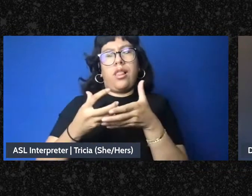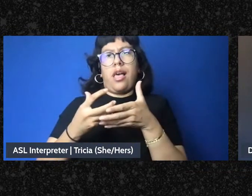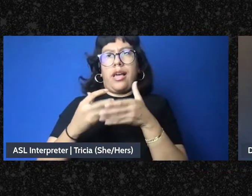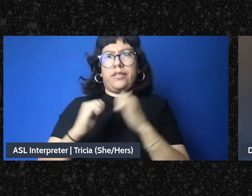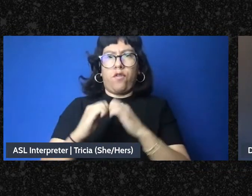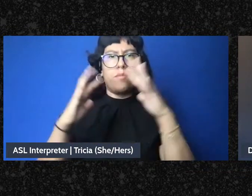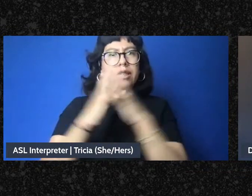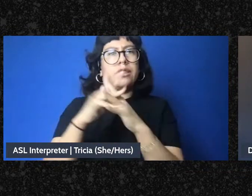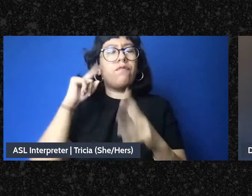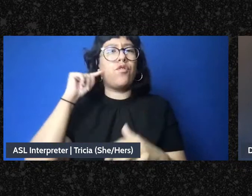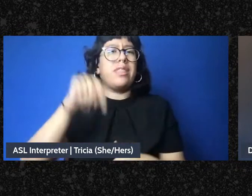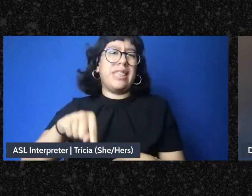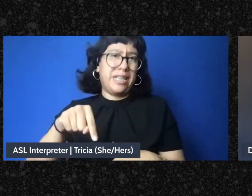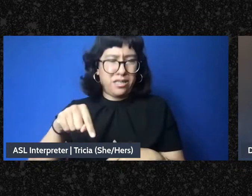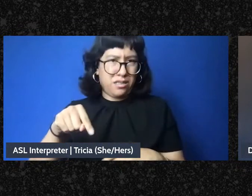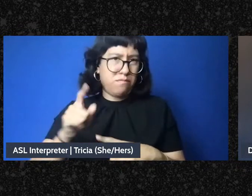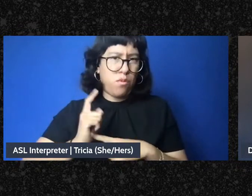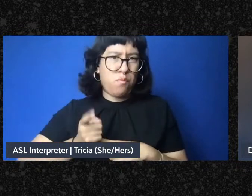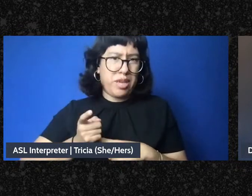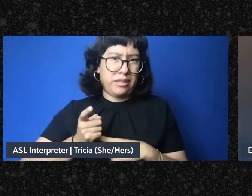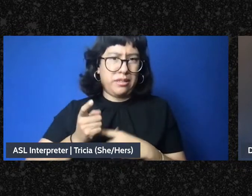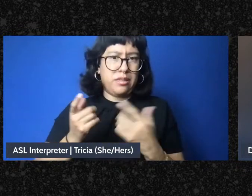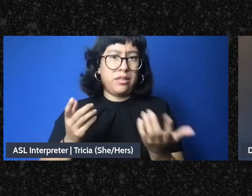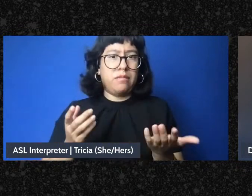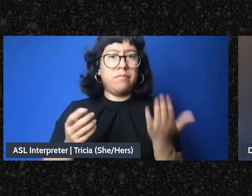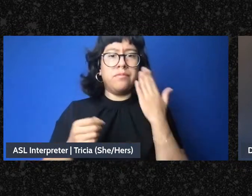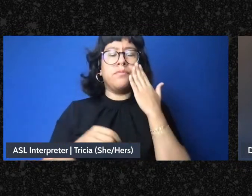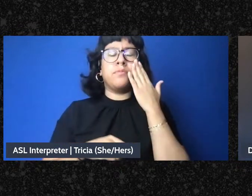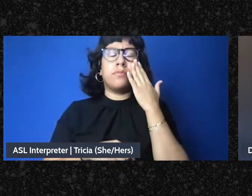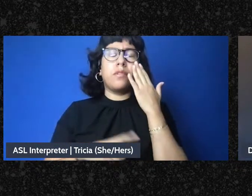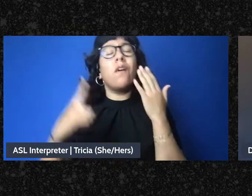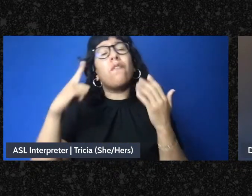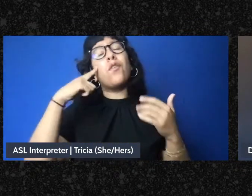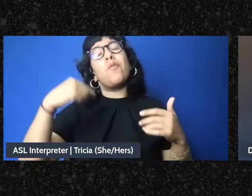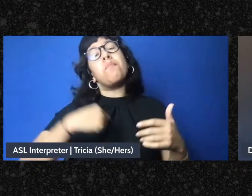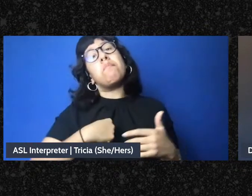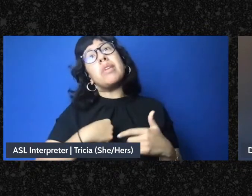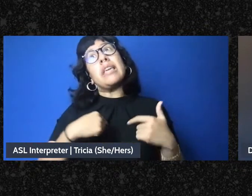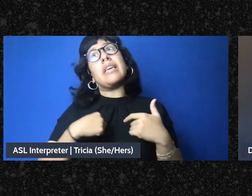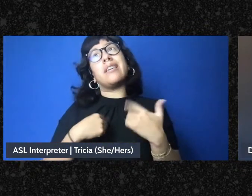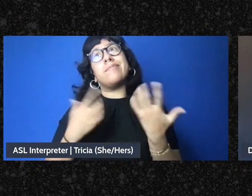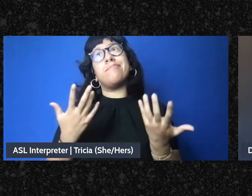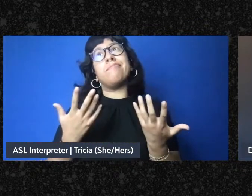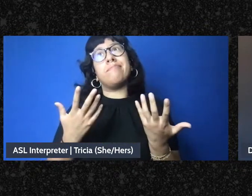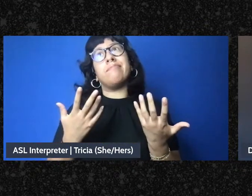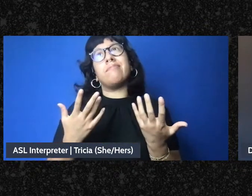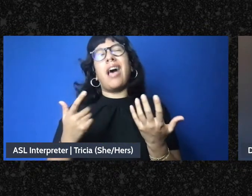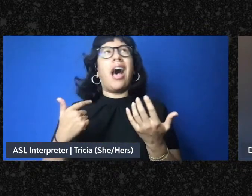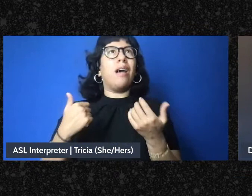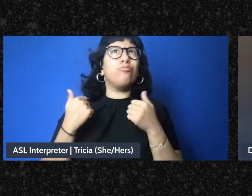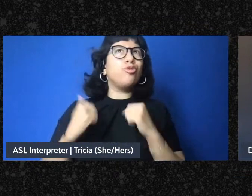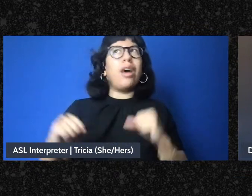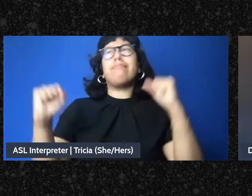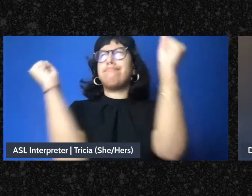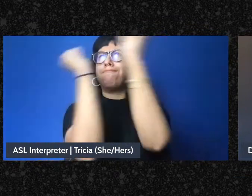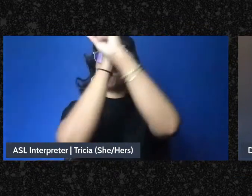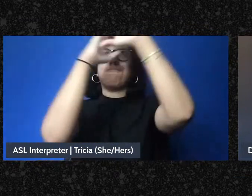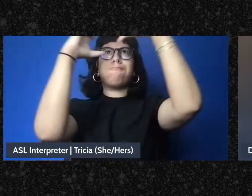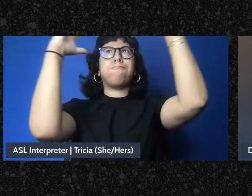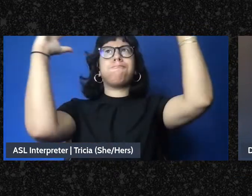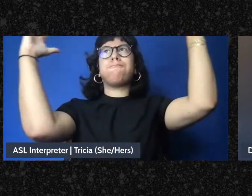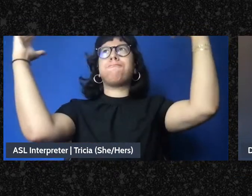particular moment? And for me, you know, I just was like, I'm going to dream big and write to the